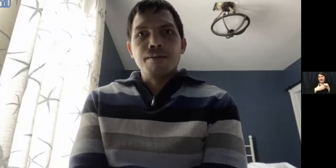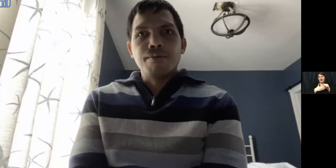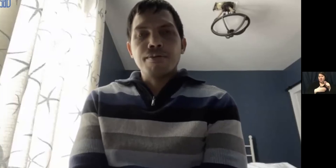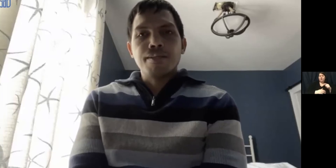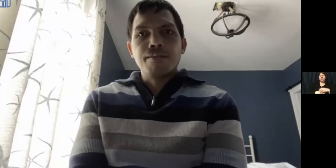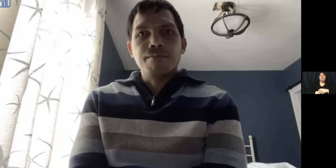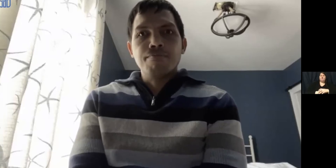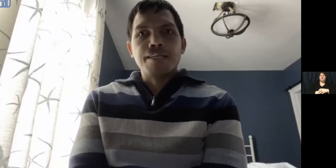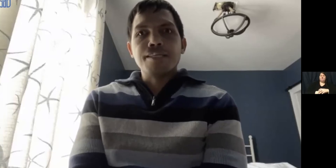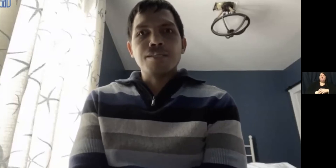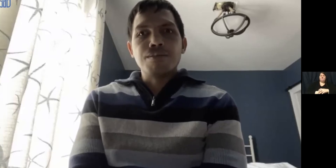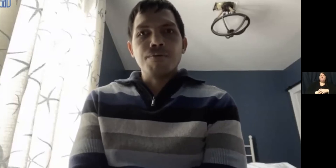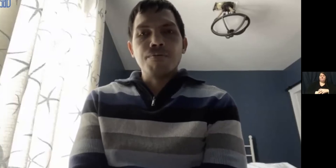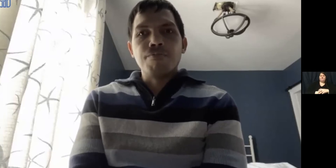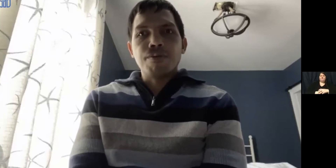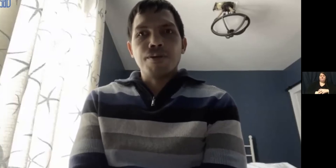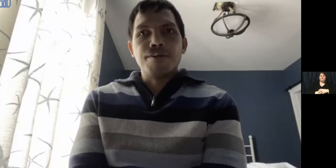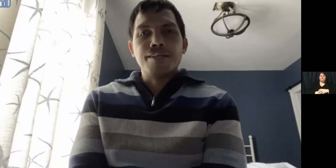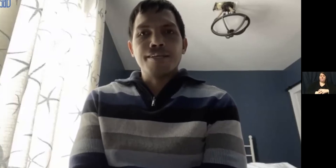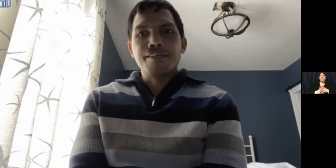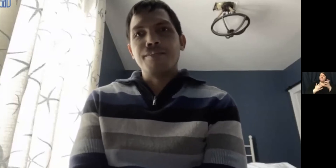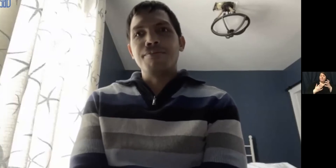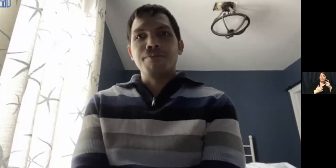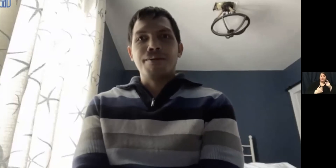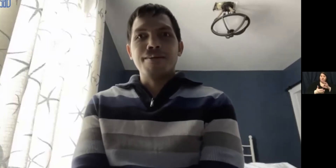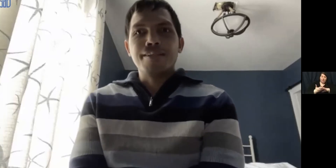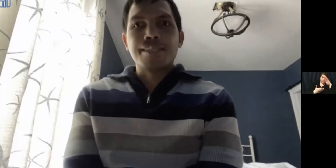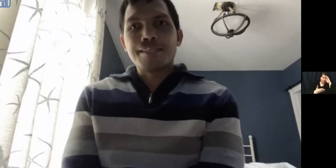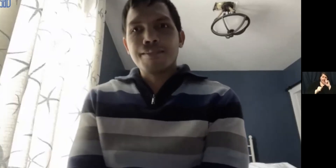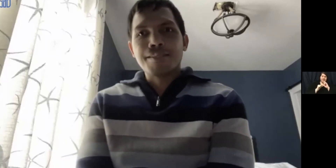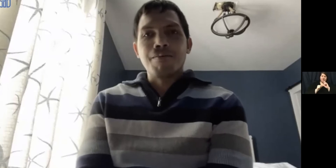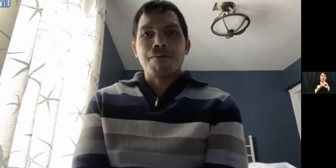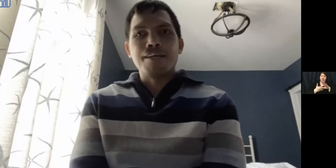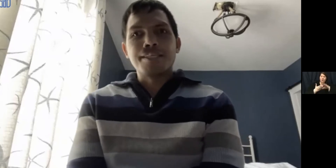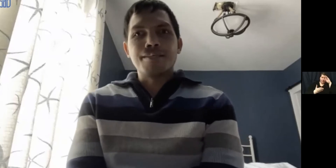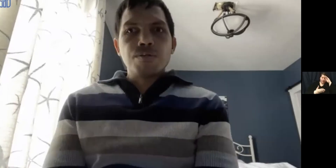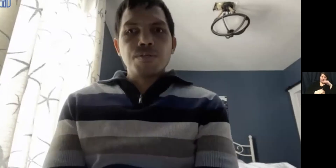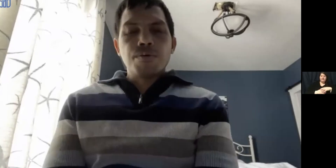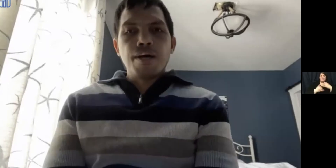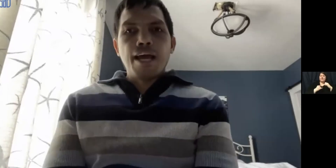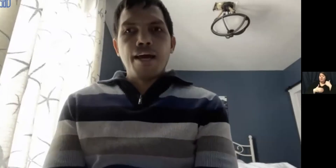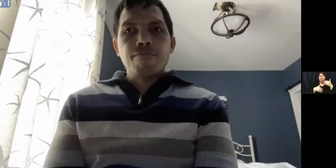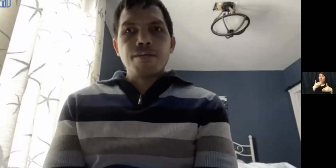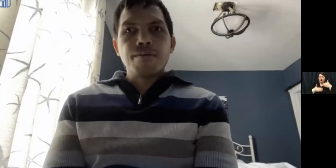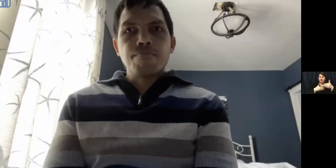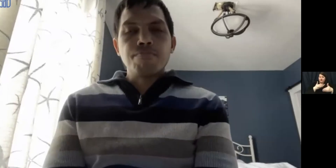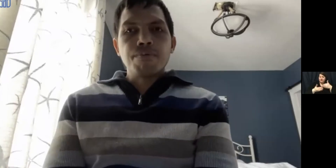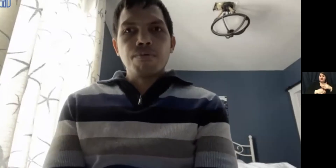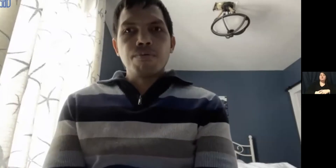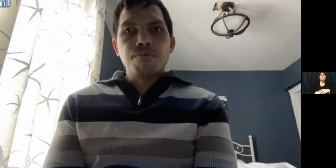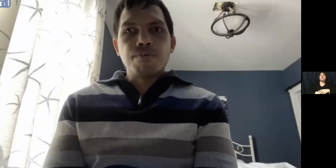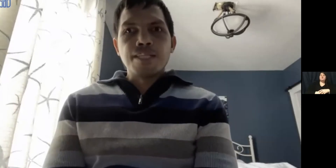much as you learned and continue to learn. It's still a process. So having